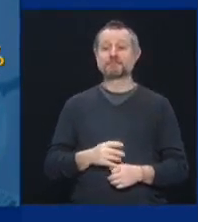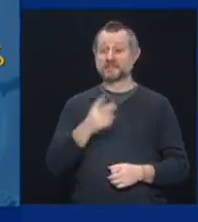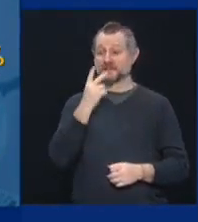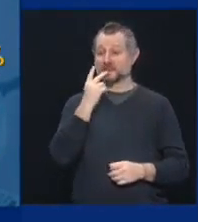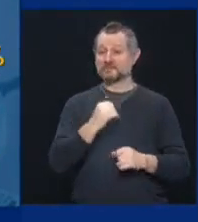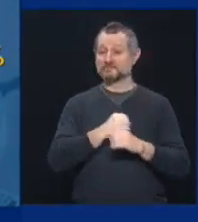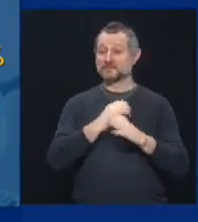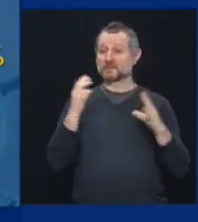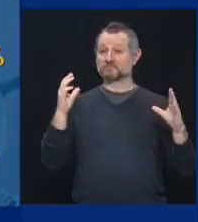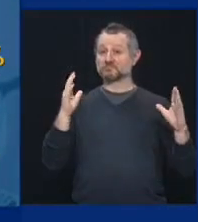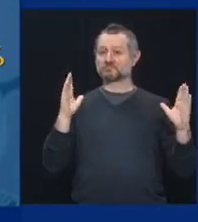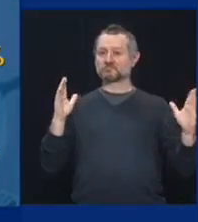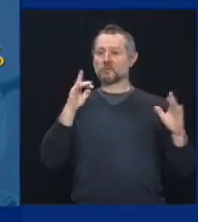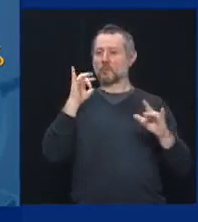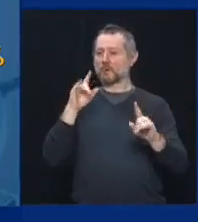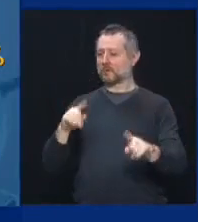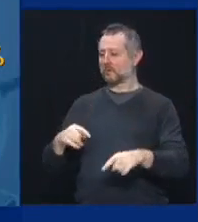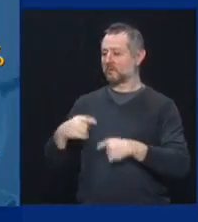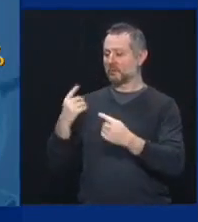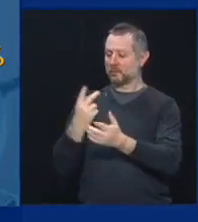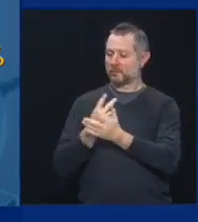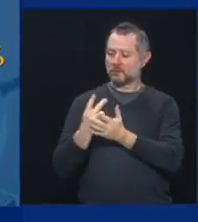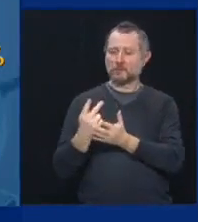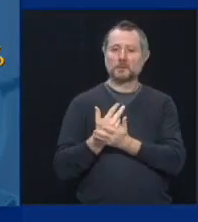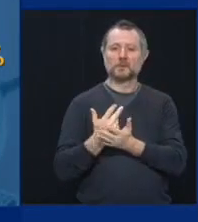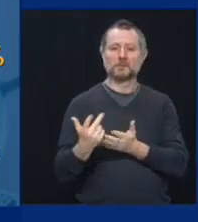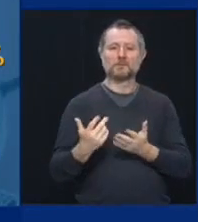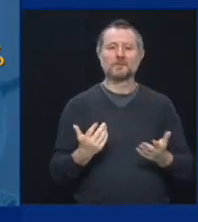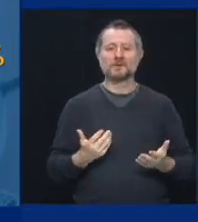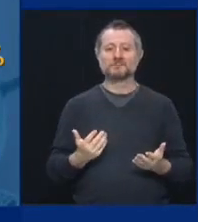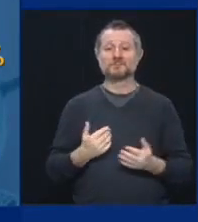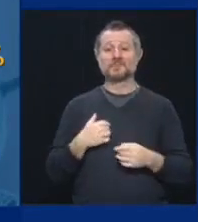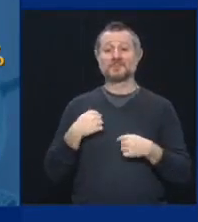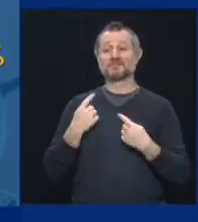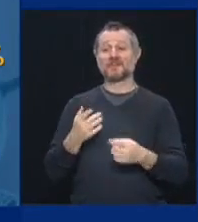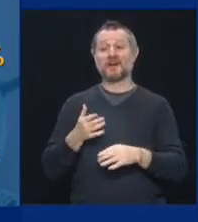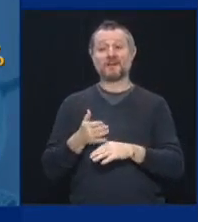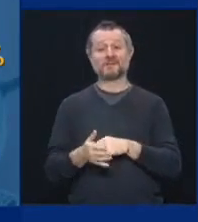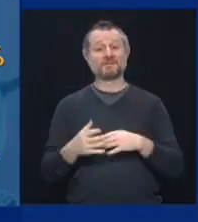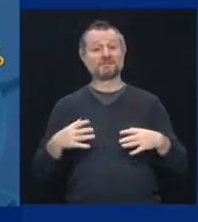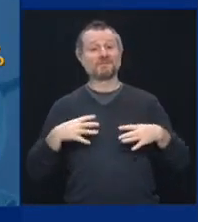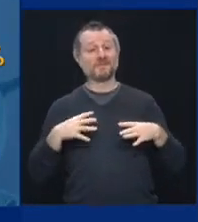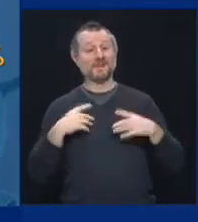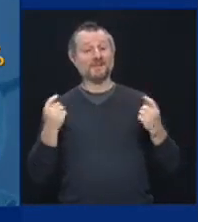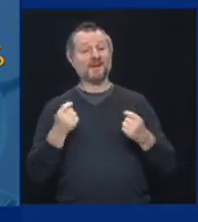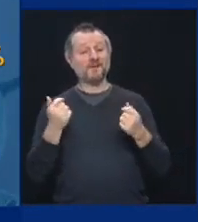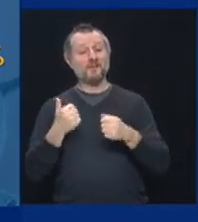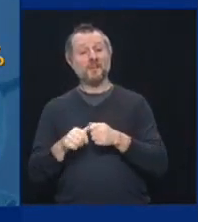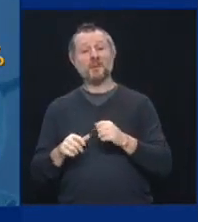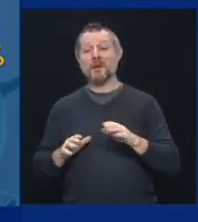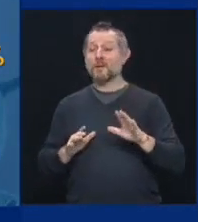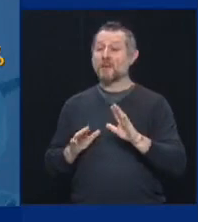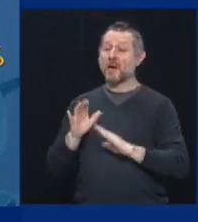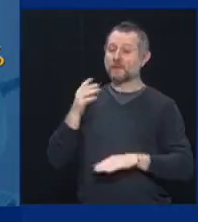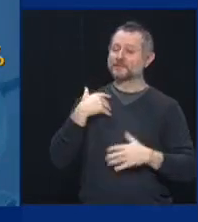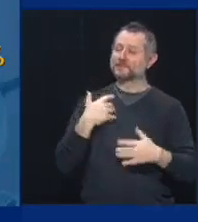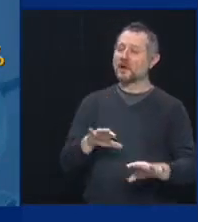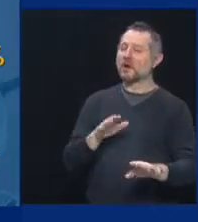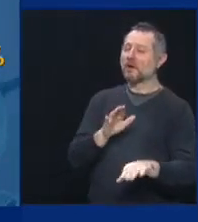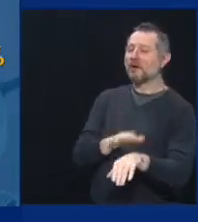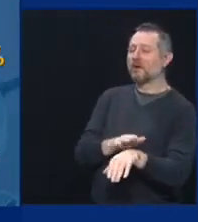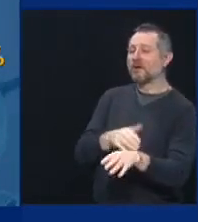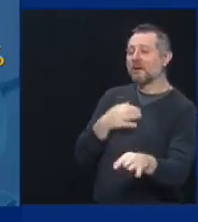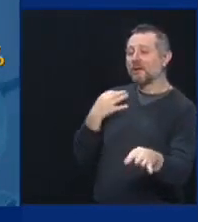the past few weeks. When the holiday surge started, right, which we talked about and we anticipated.